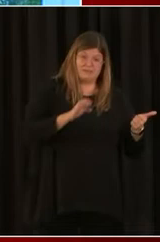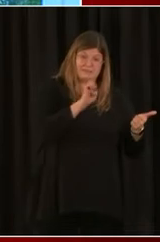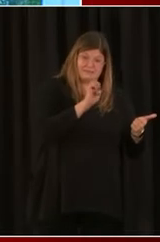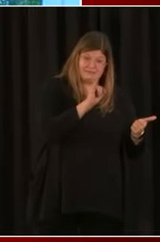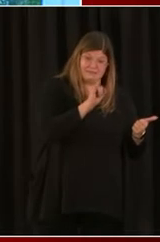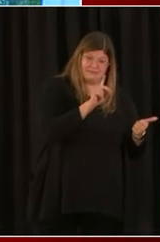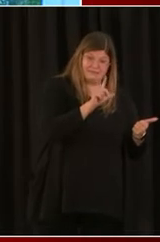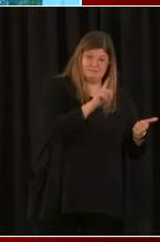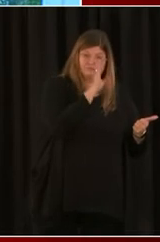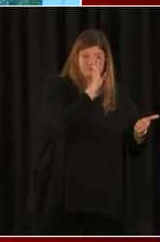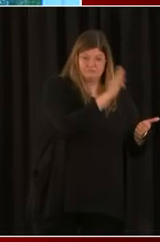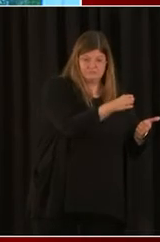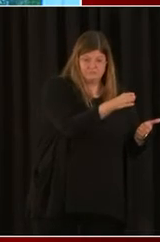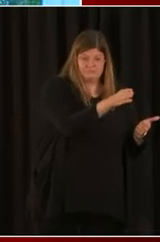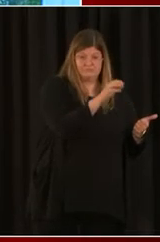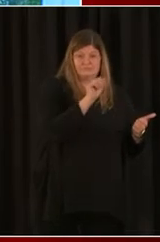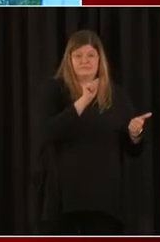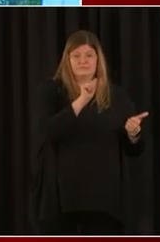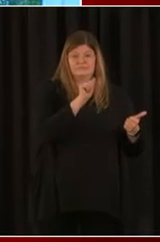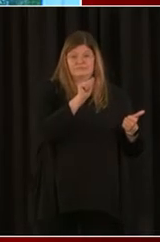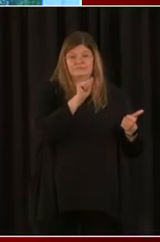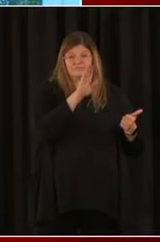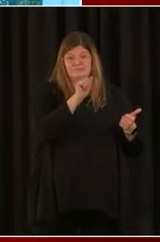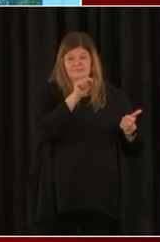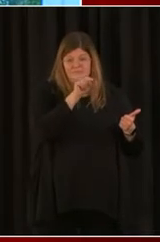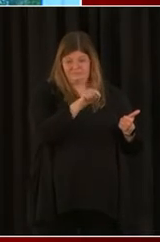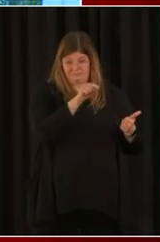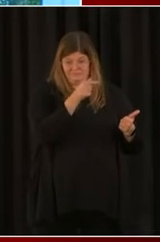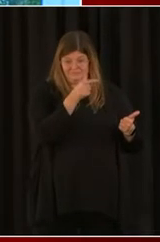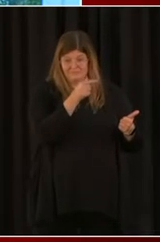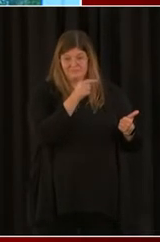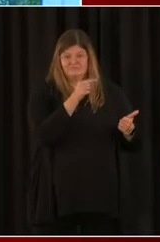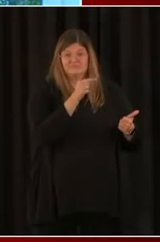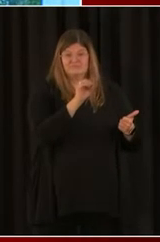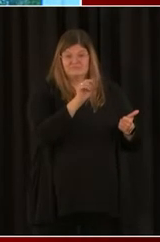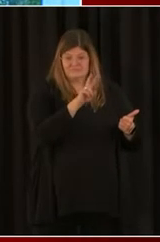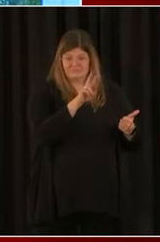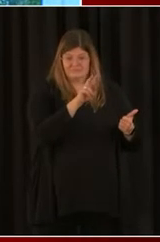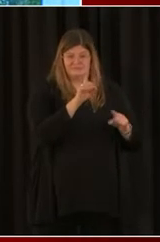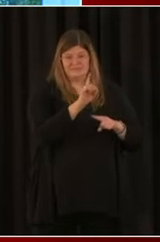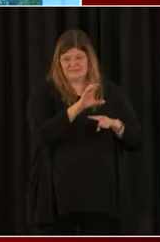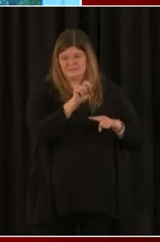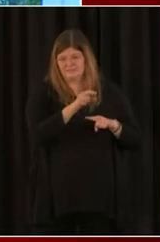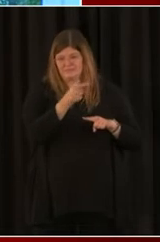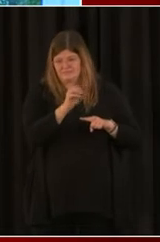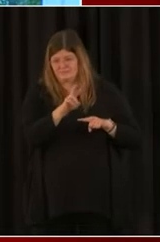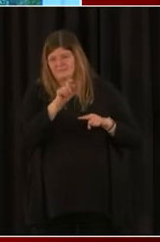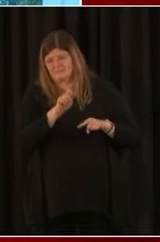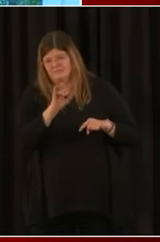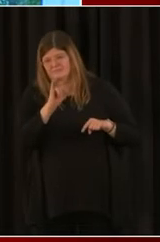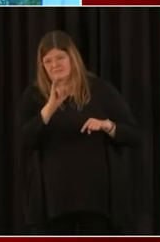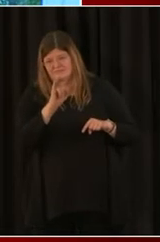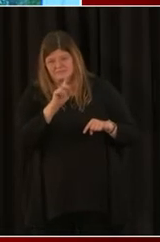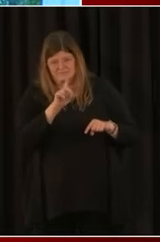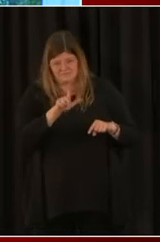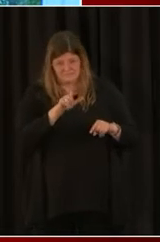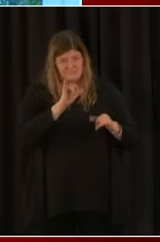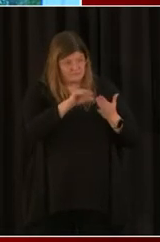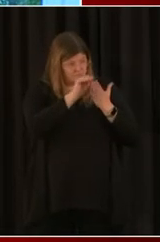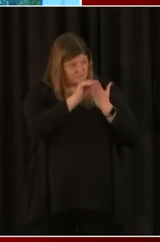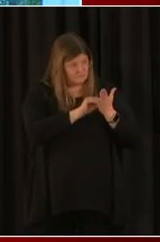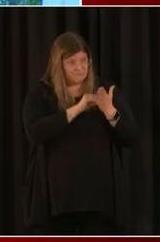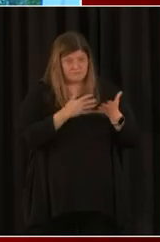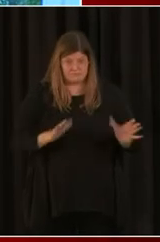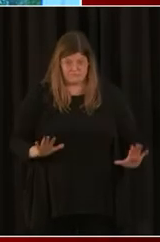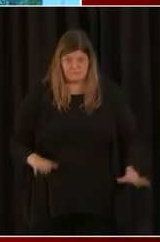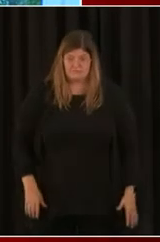onto the SBA.gov website under EIDL, and it'll walk you through, you know, the documents and things that you need.